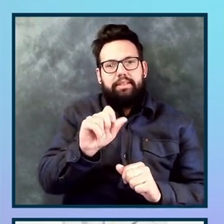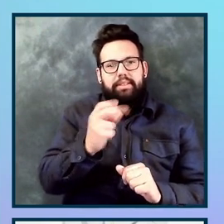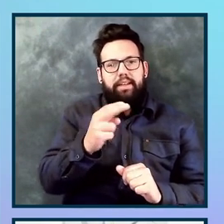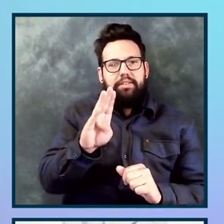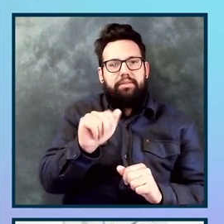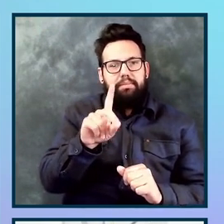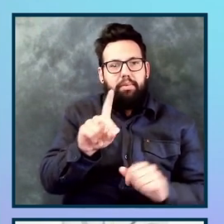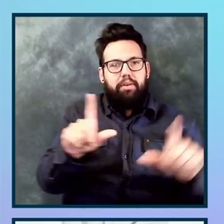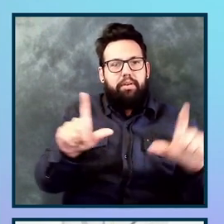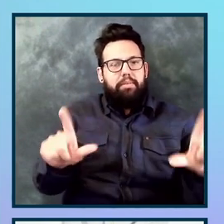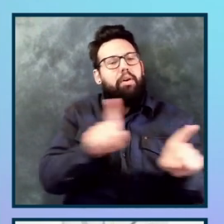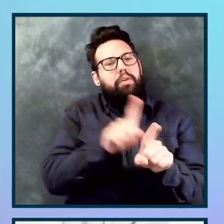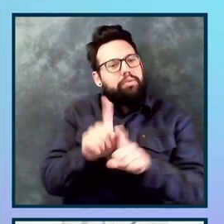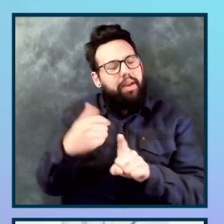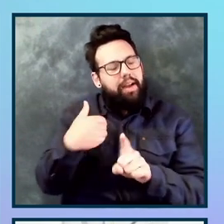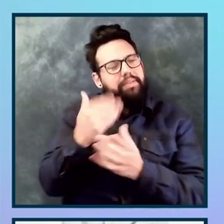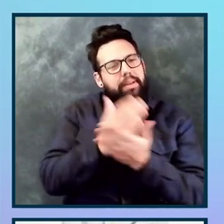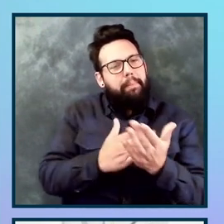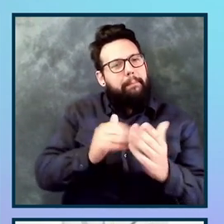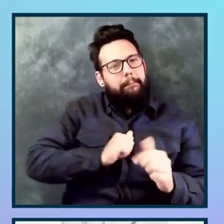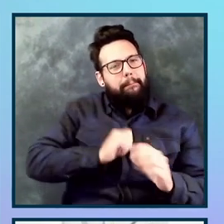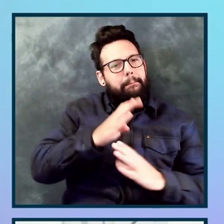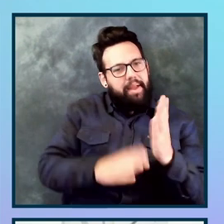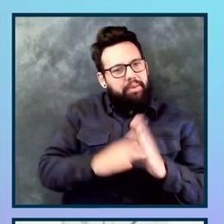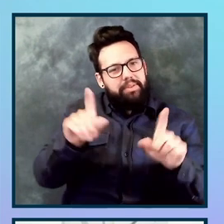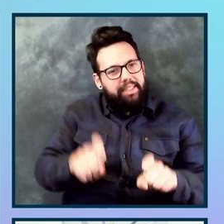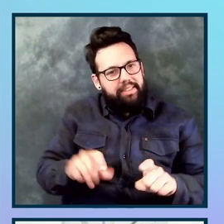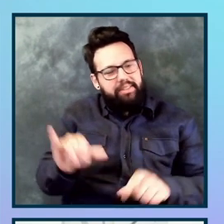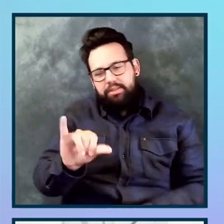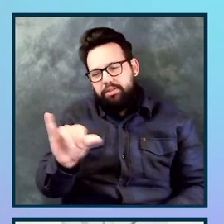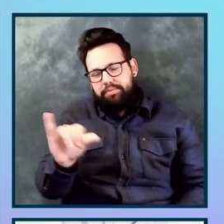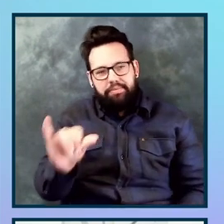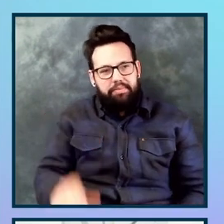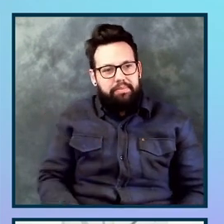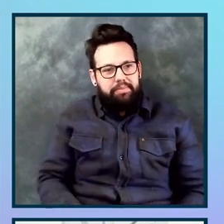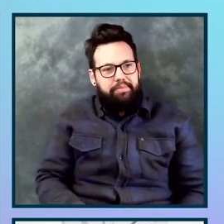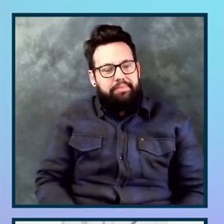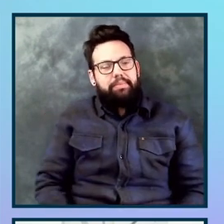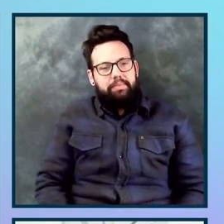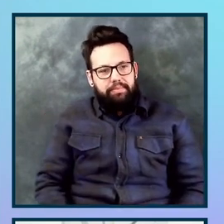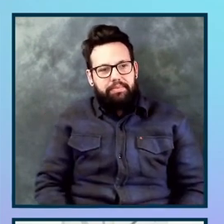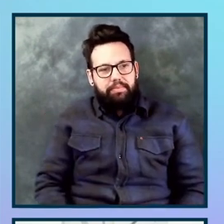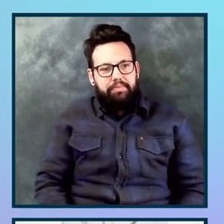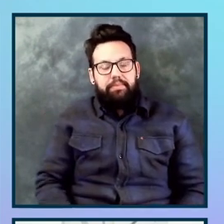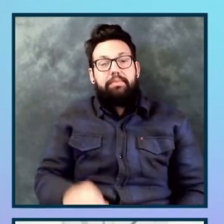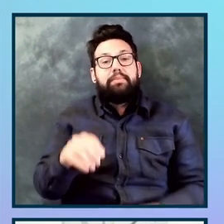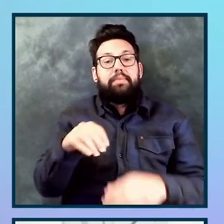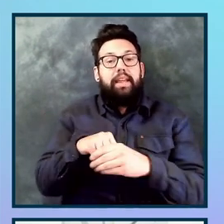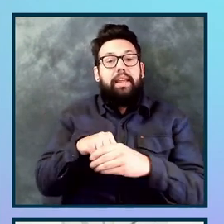some manual testing to do. Um, in the browser extension in ax dev tools pro,